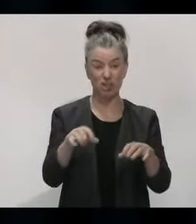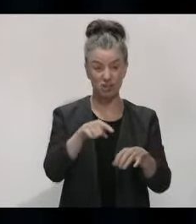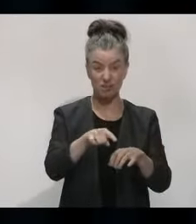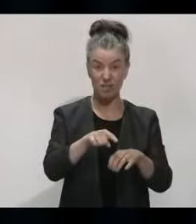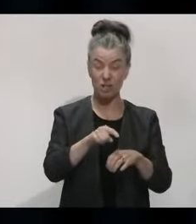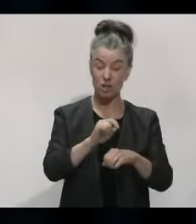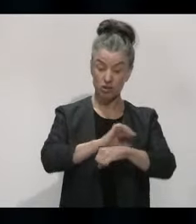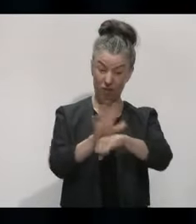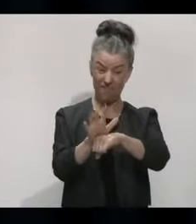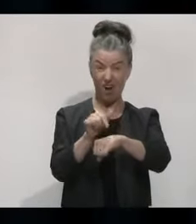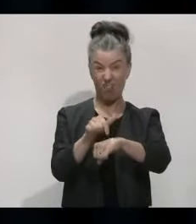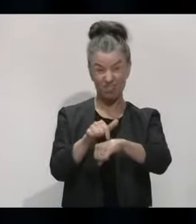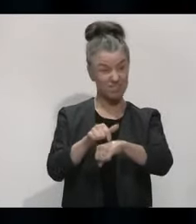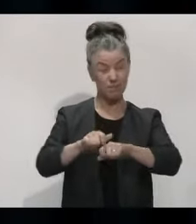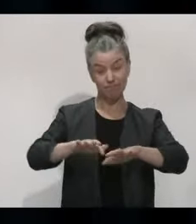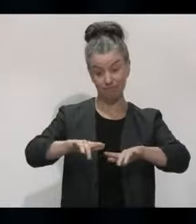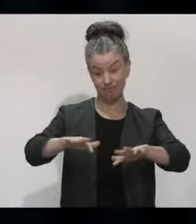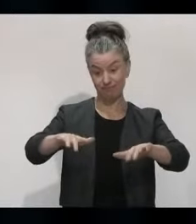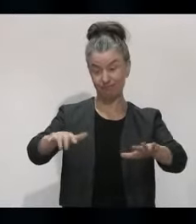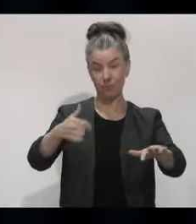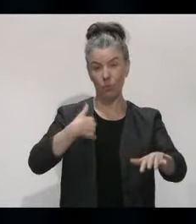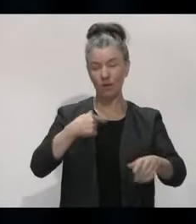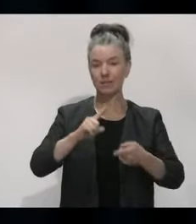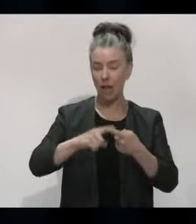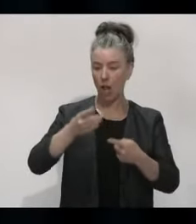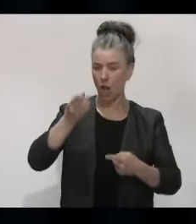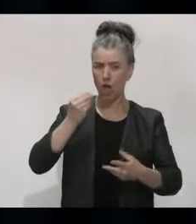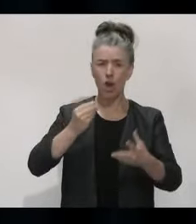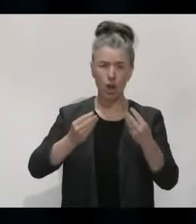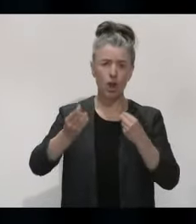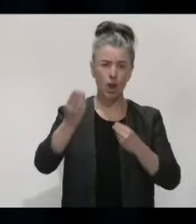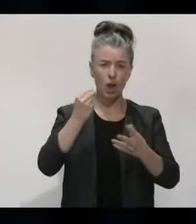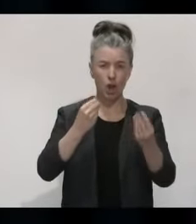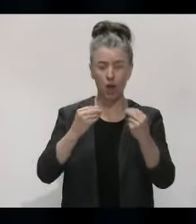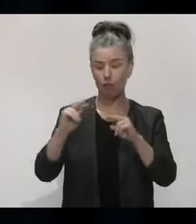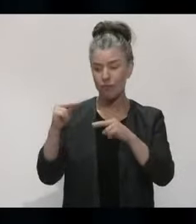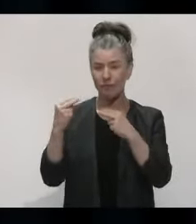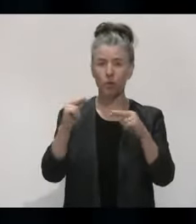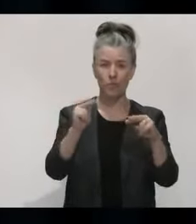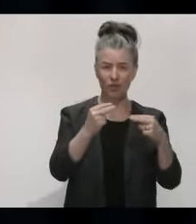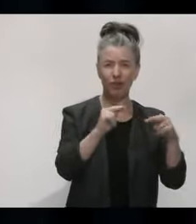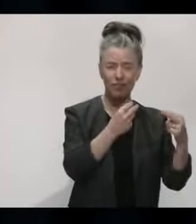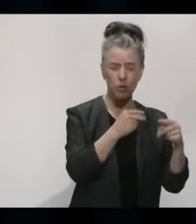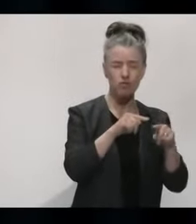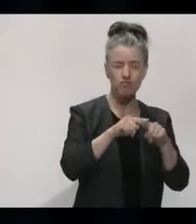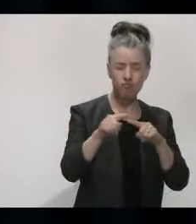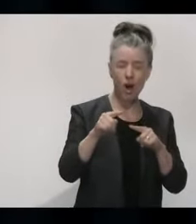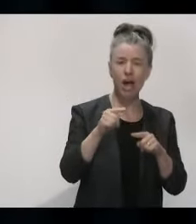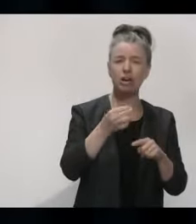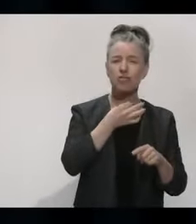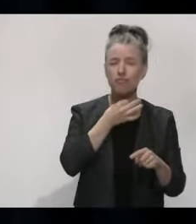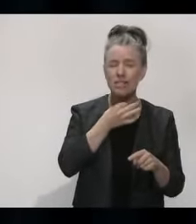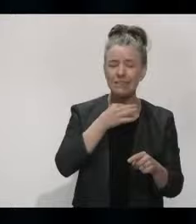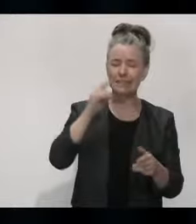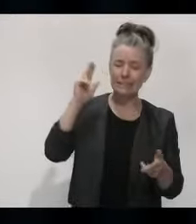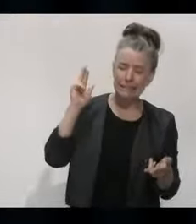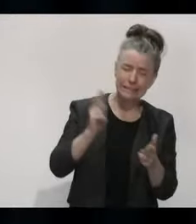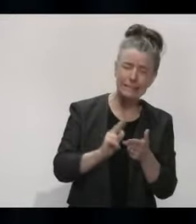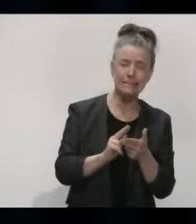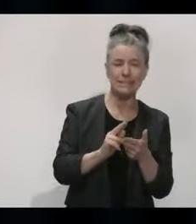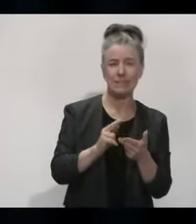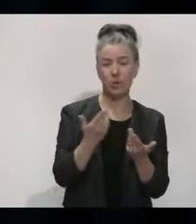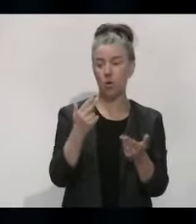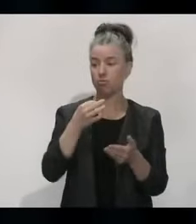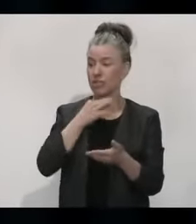at the end of the day. And we continue to learn and we continue to do everything we can to remove and reduce residual risk. But there will